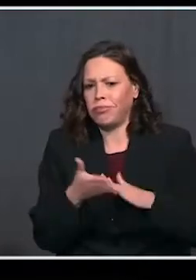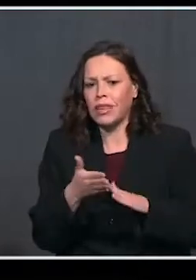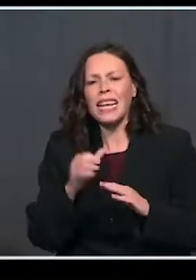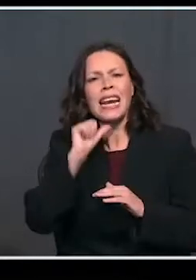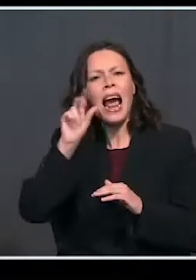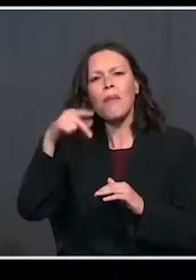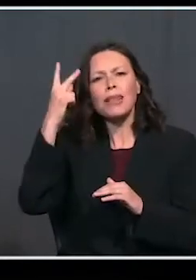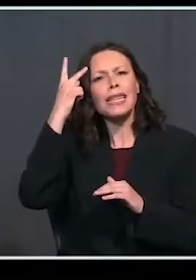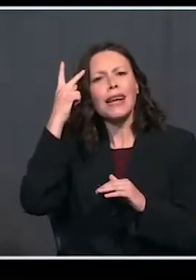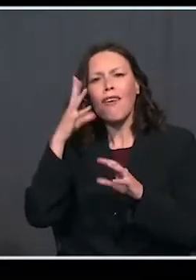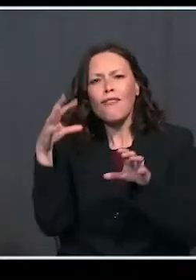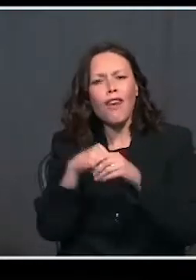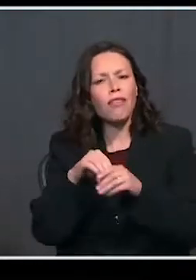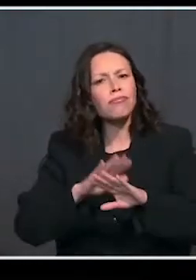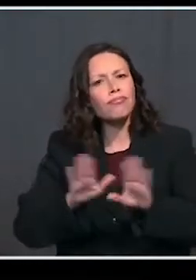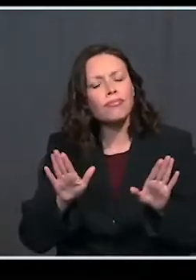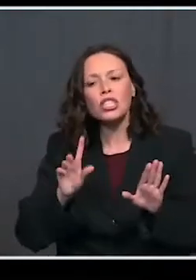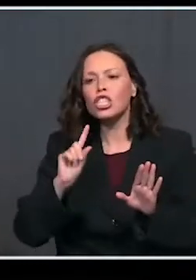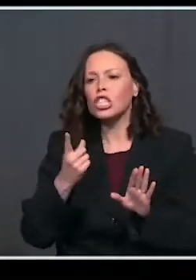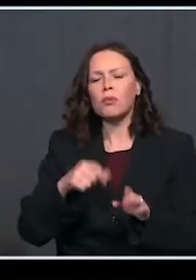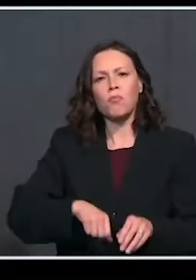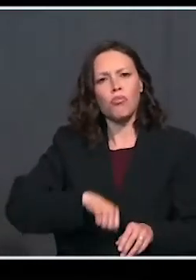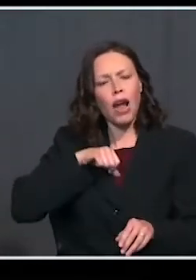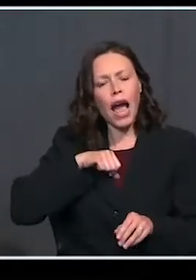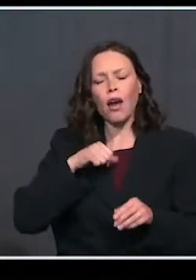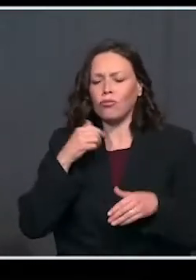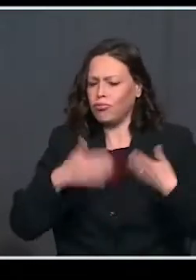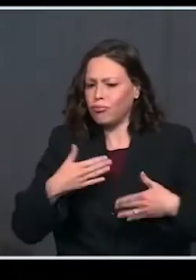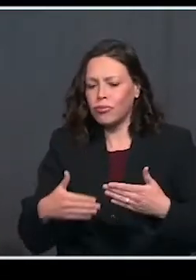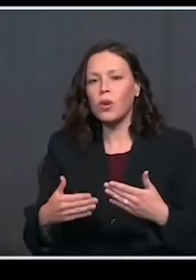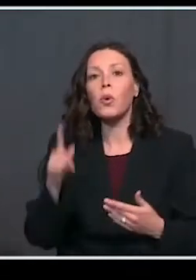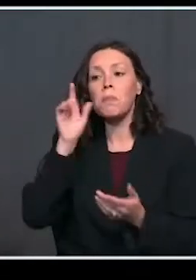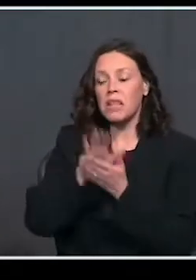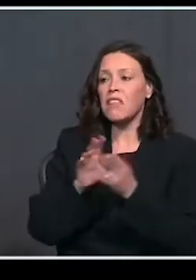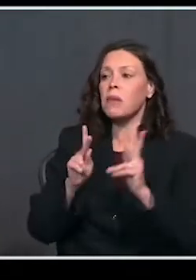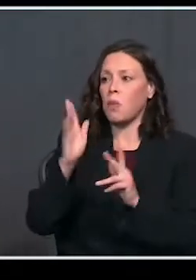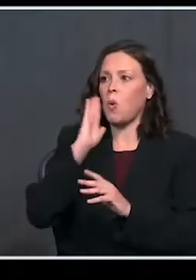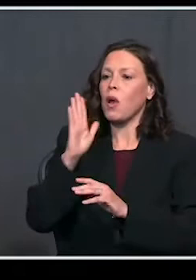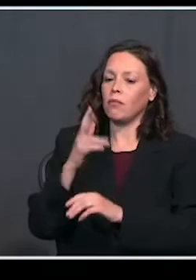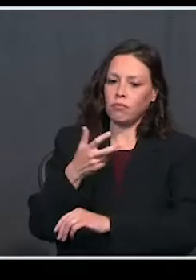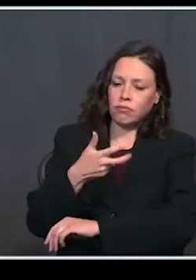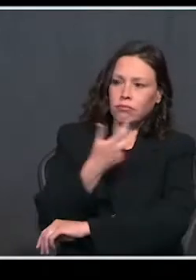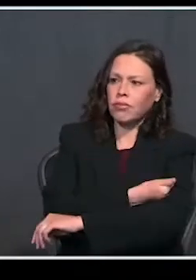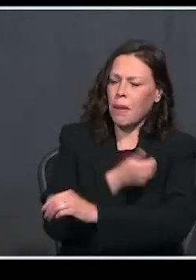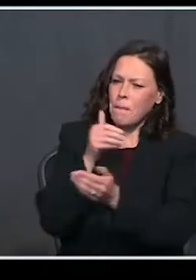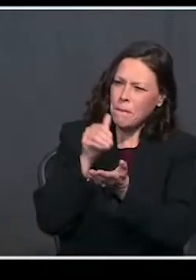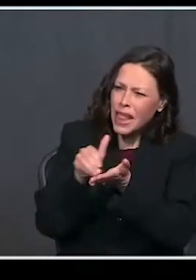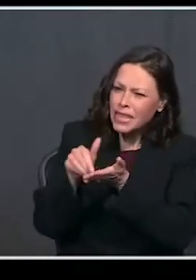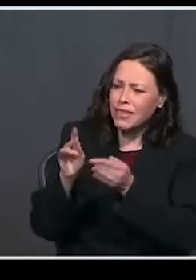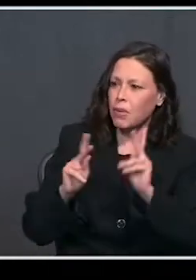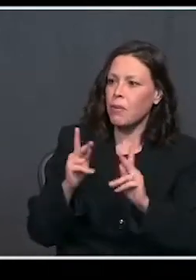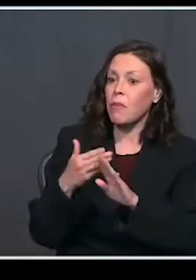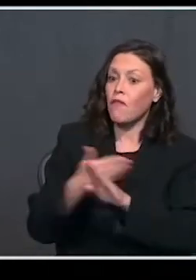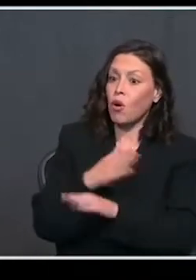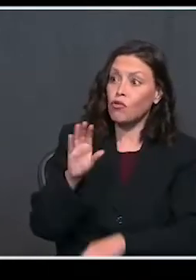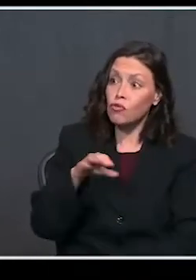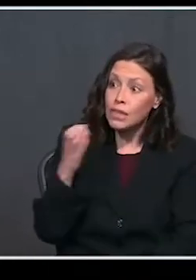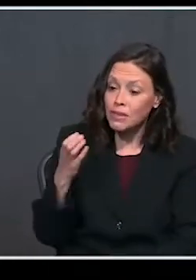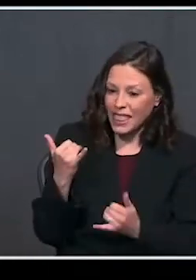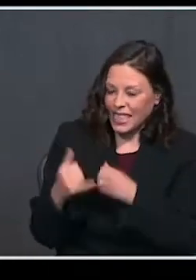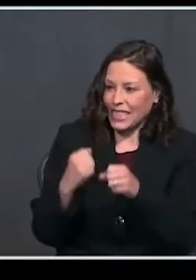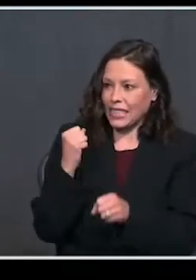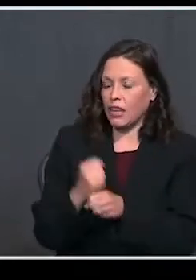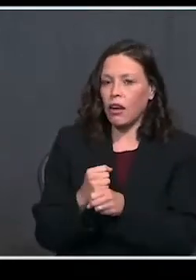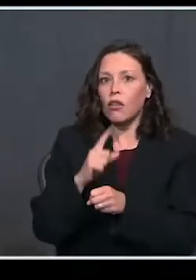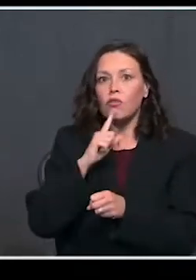-political way, in a way we can be proud of. We believe we're going to have people getting vaccinated, millions of people, before Christmas of this